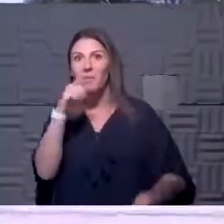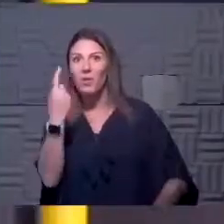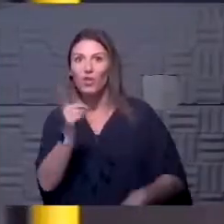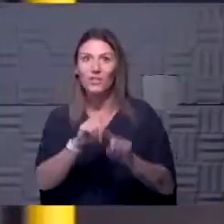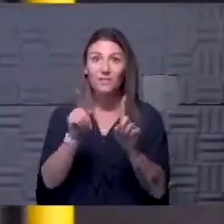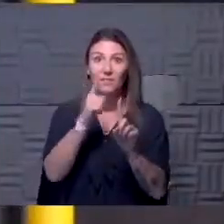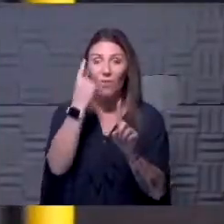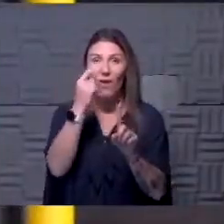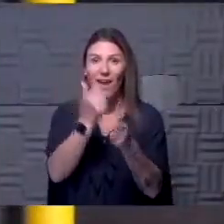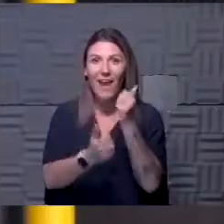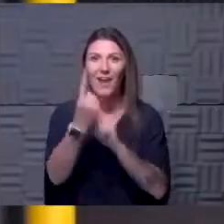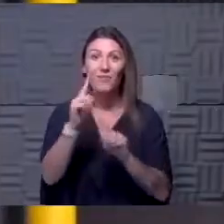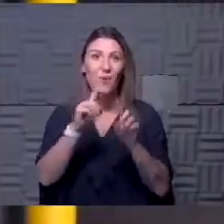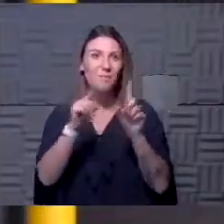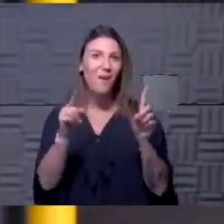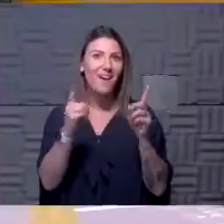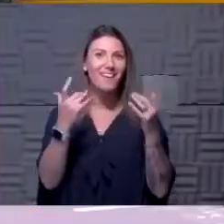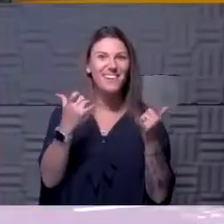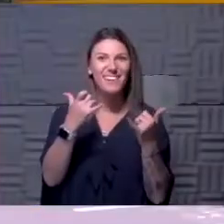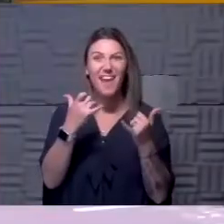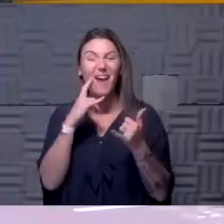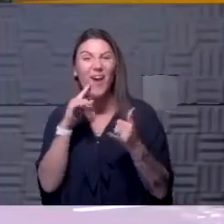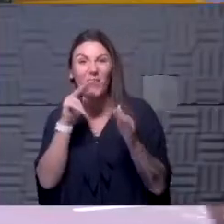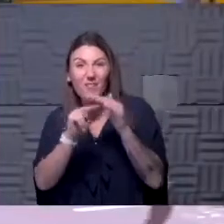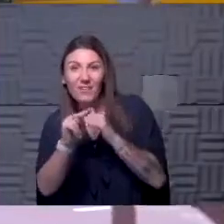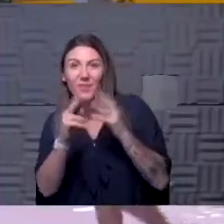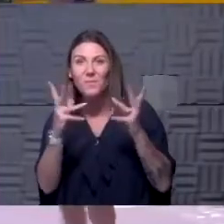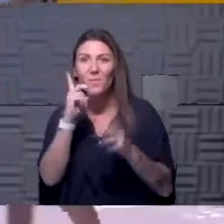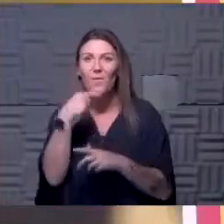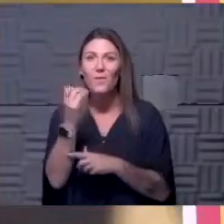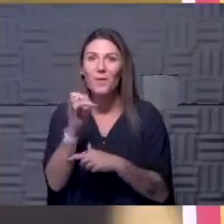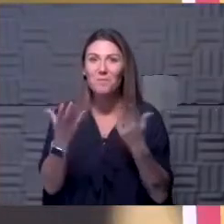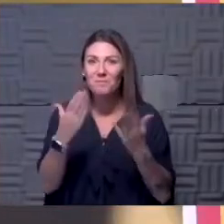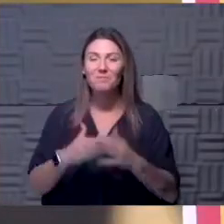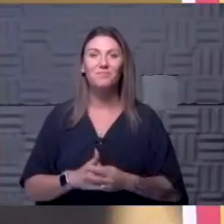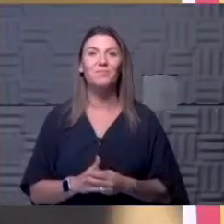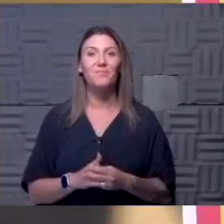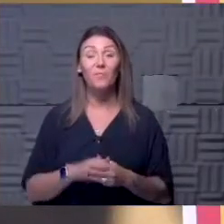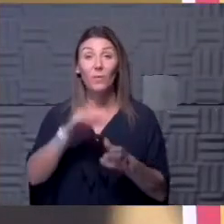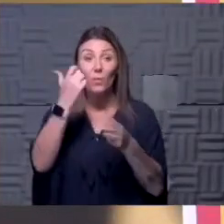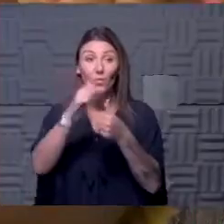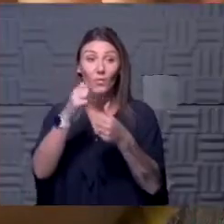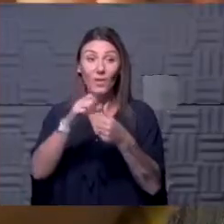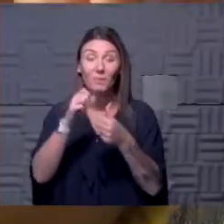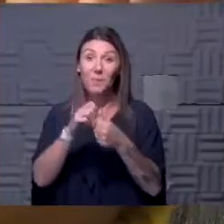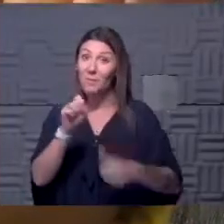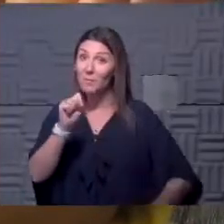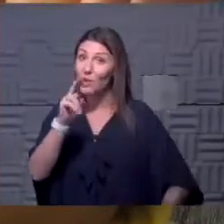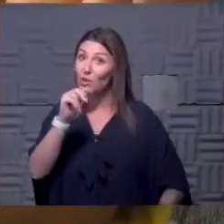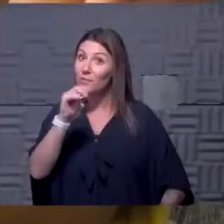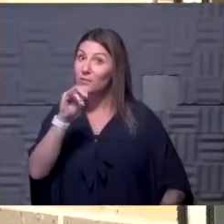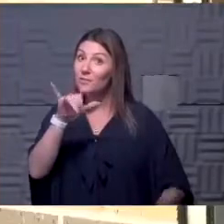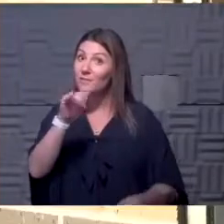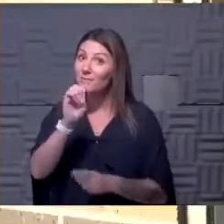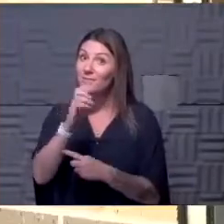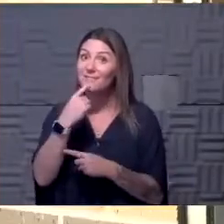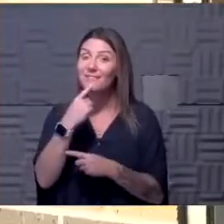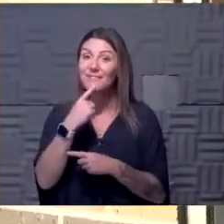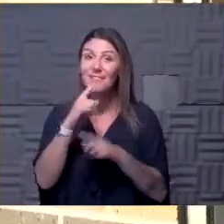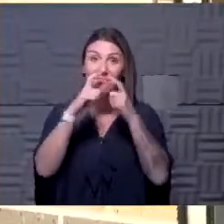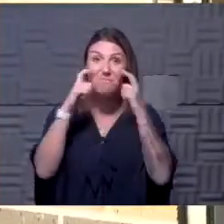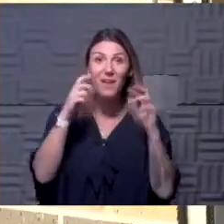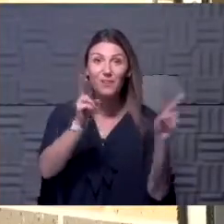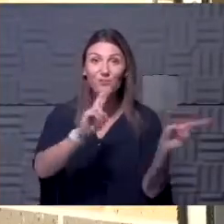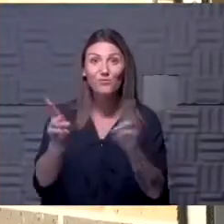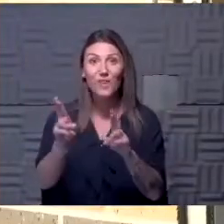everybody. But here's a sneak peek at what it might look like. Remember, Sunny says, have your mask ready. Make sure